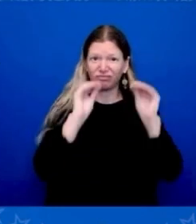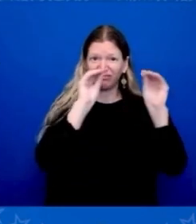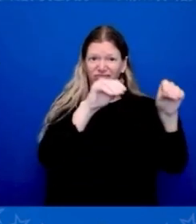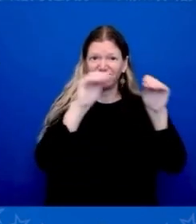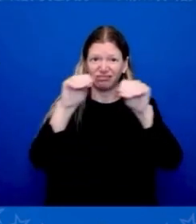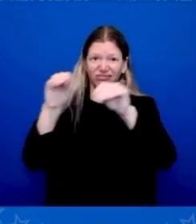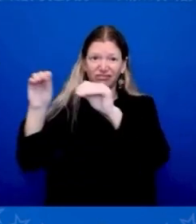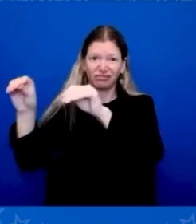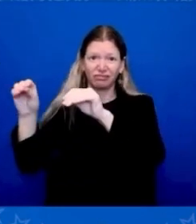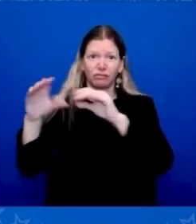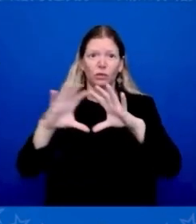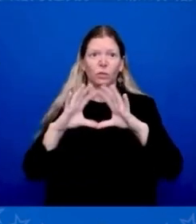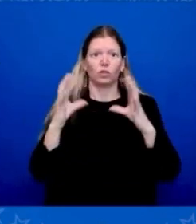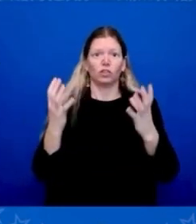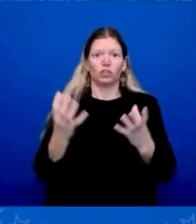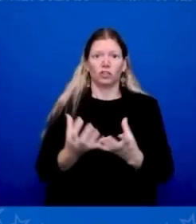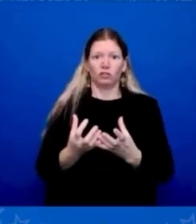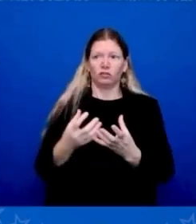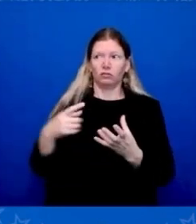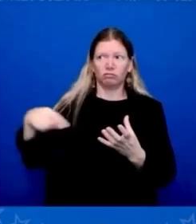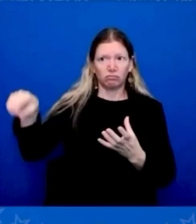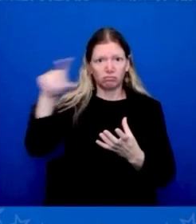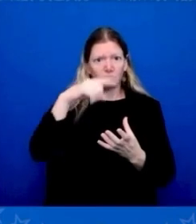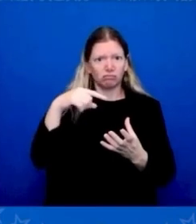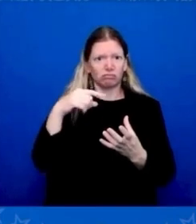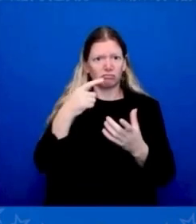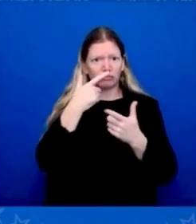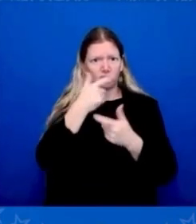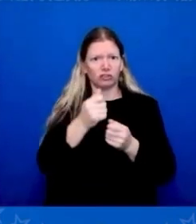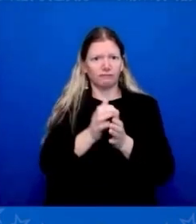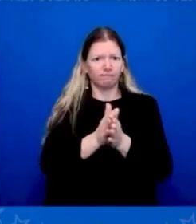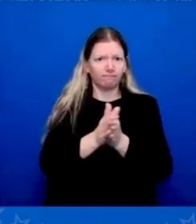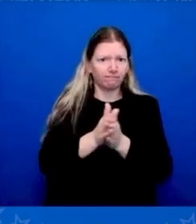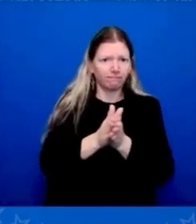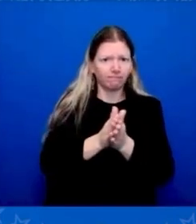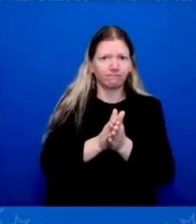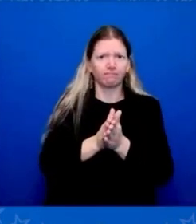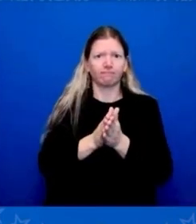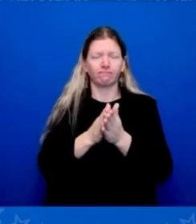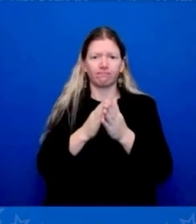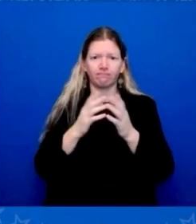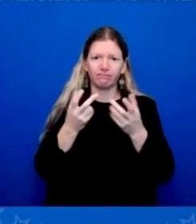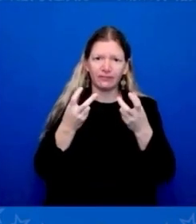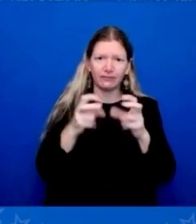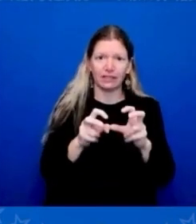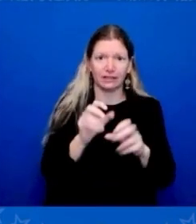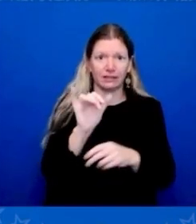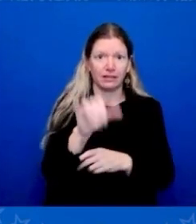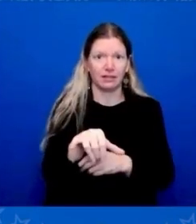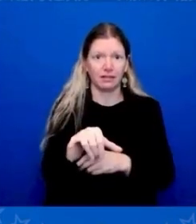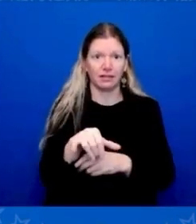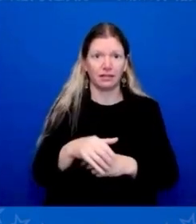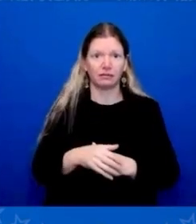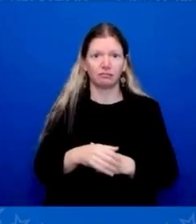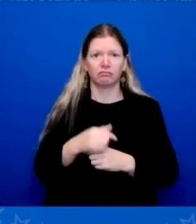So I have not given up at all on the notion that we're going to be able